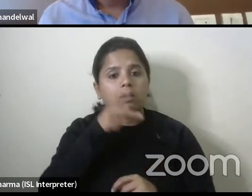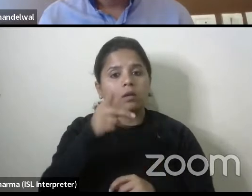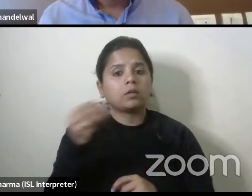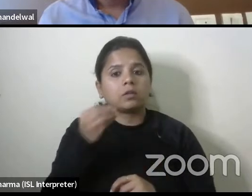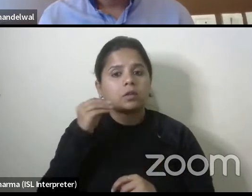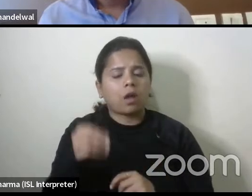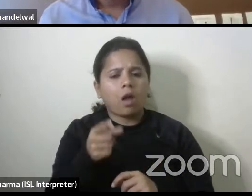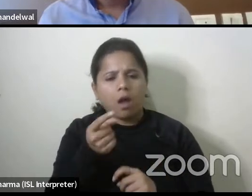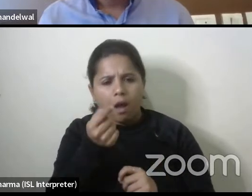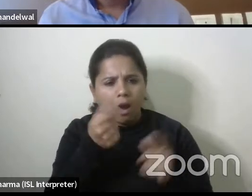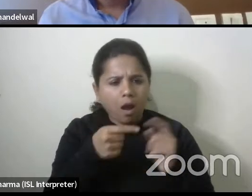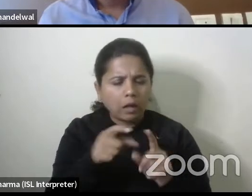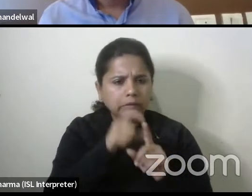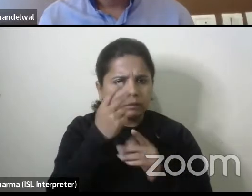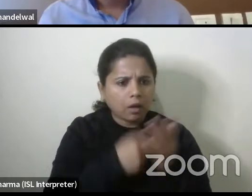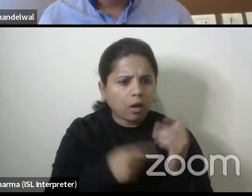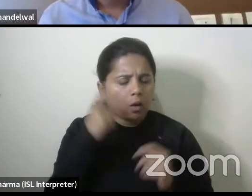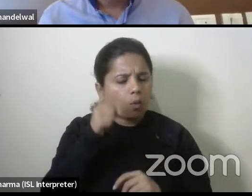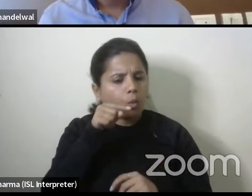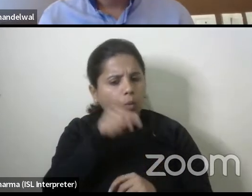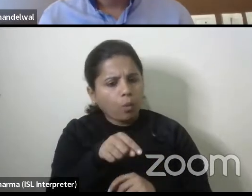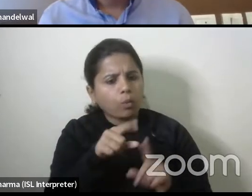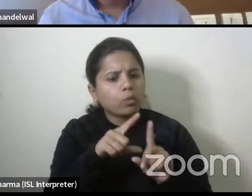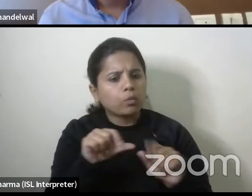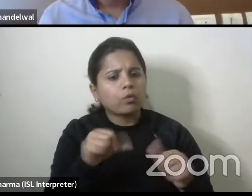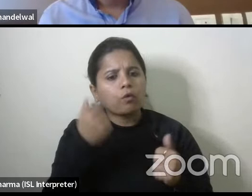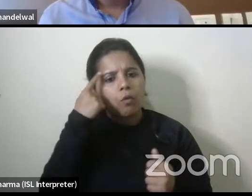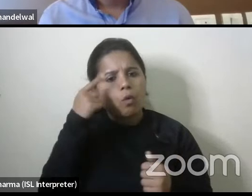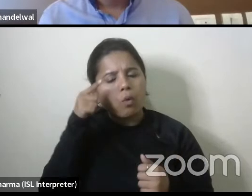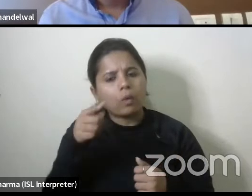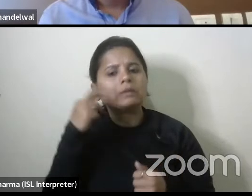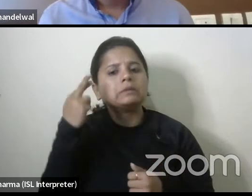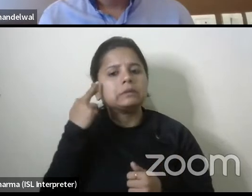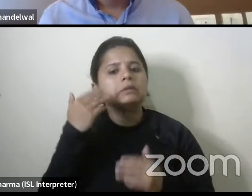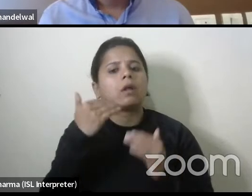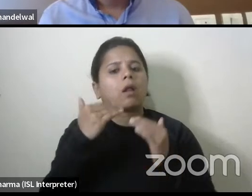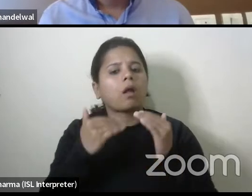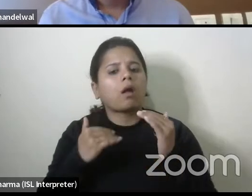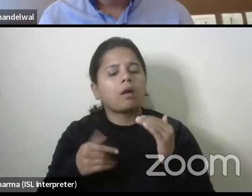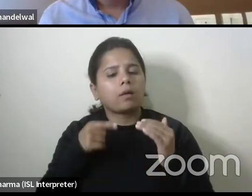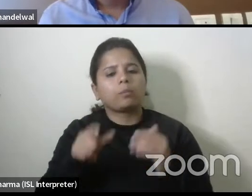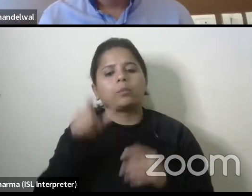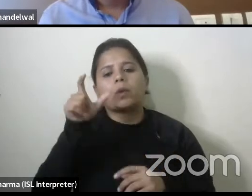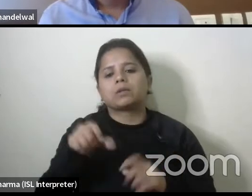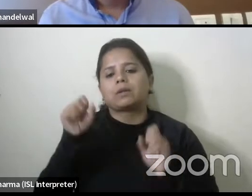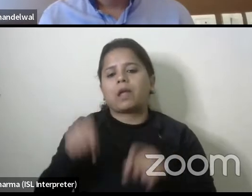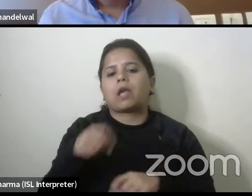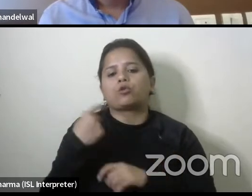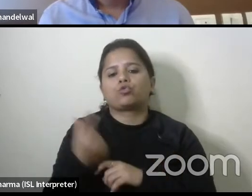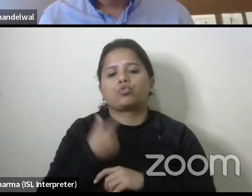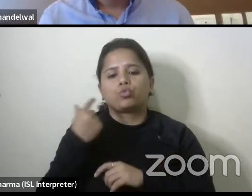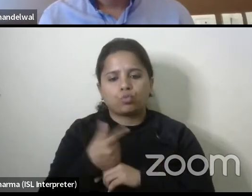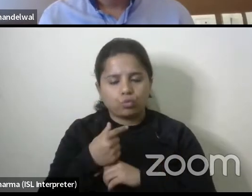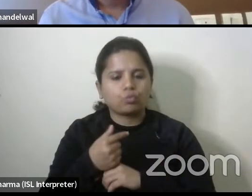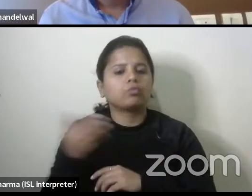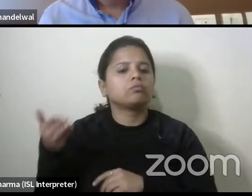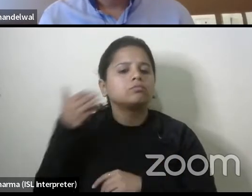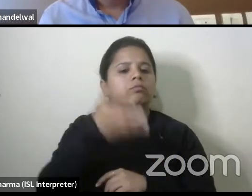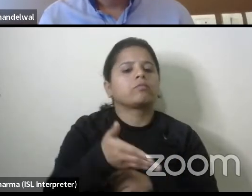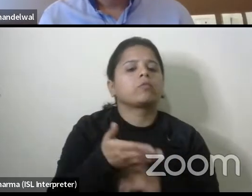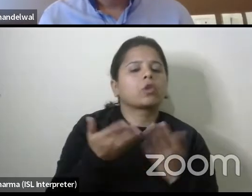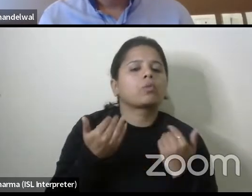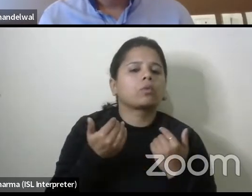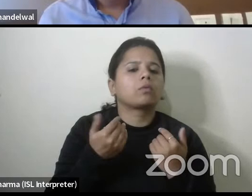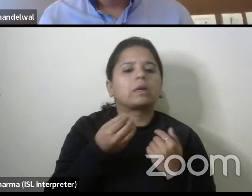nuances of the design and say this is done for this reason so that these persons can use it uh you know and um